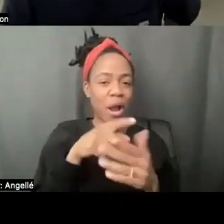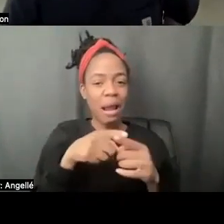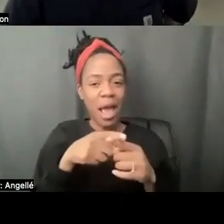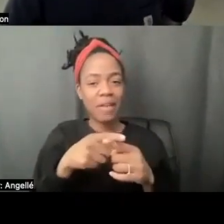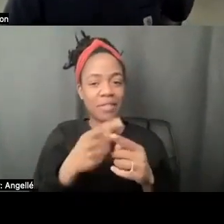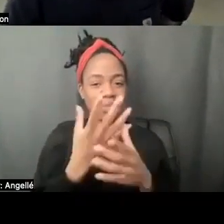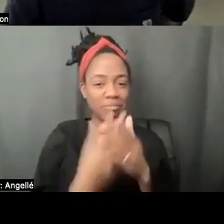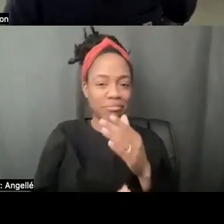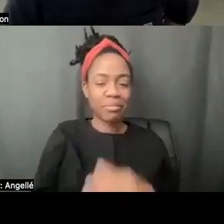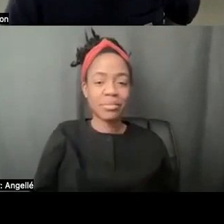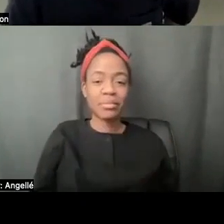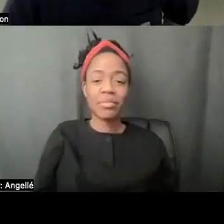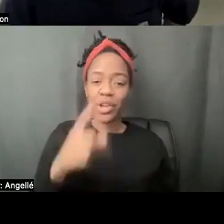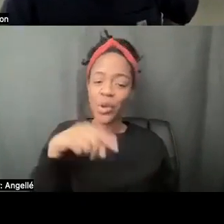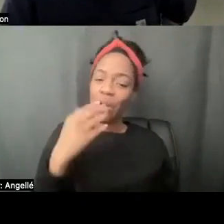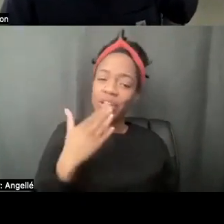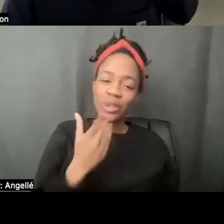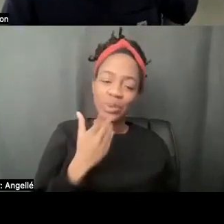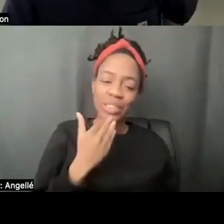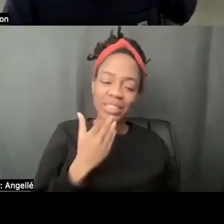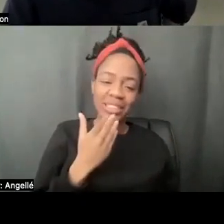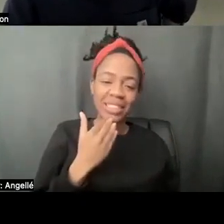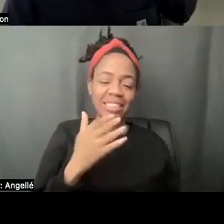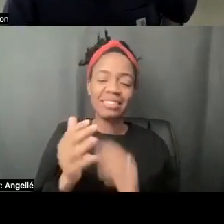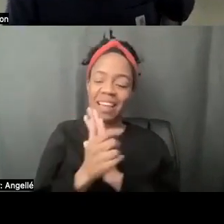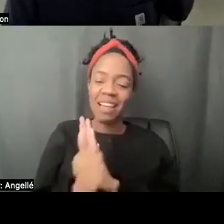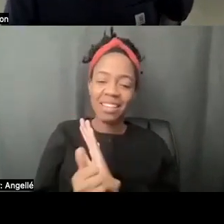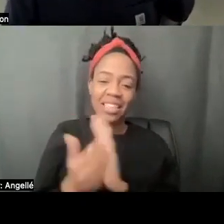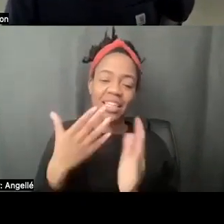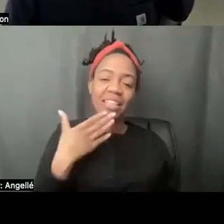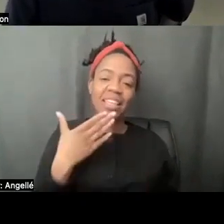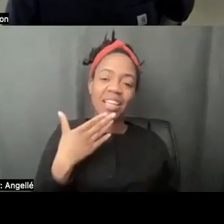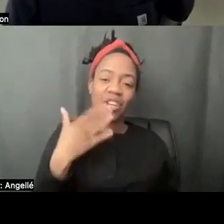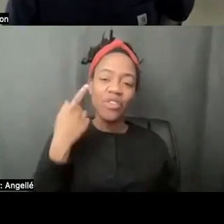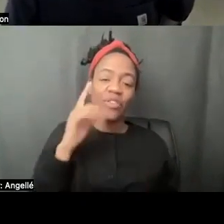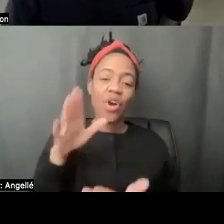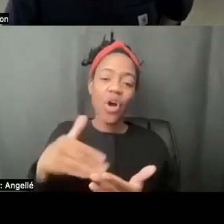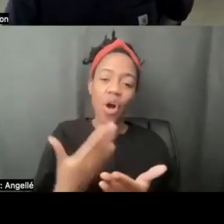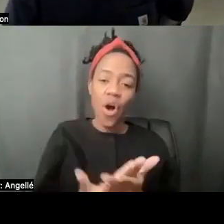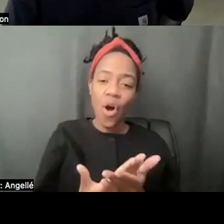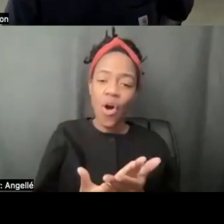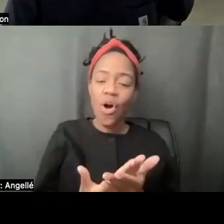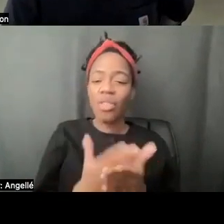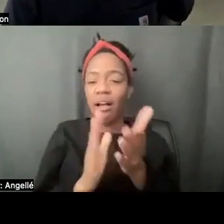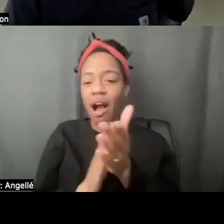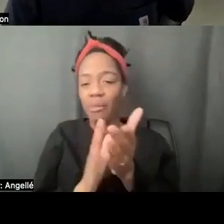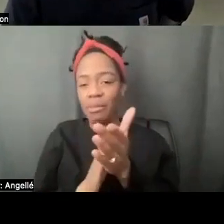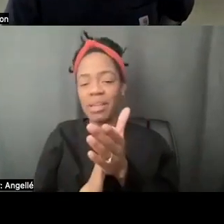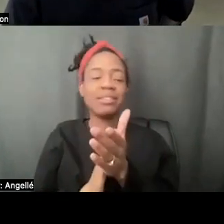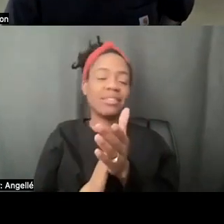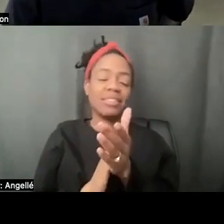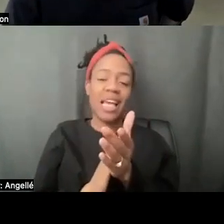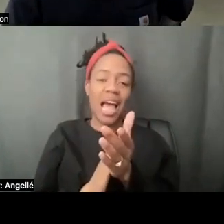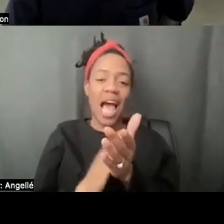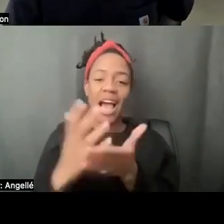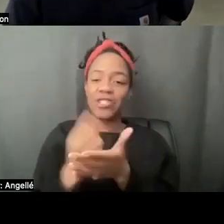that's so sweet. You guys are so sweet and so talented. And thank you for all the attaboys that you gave me. I deserve nothing.